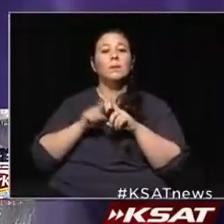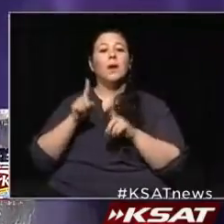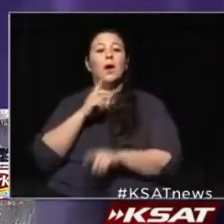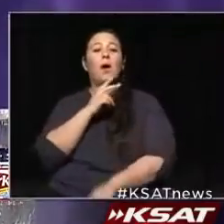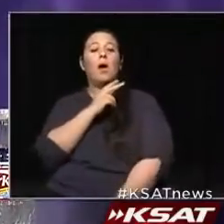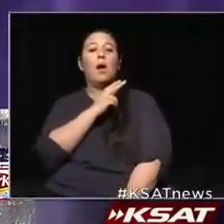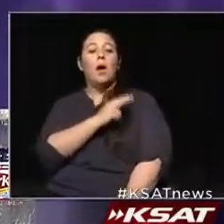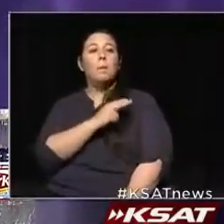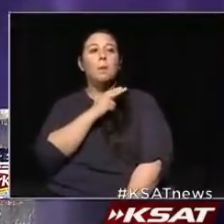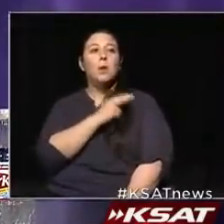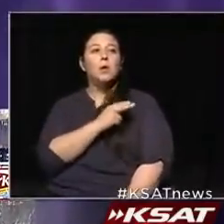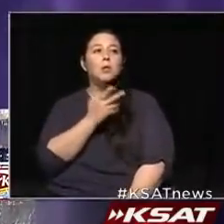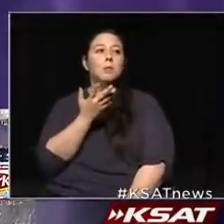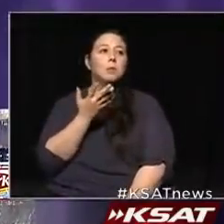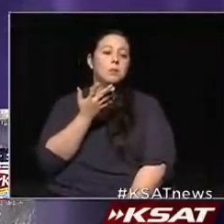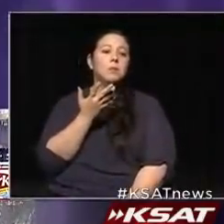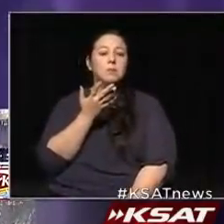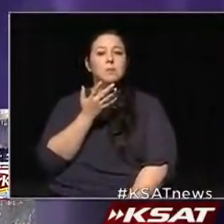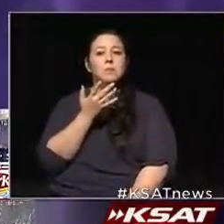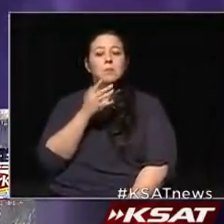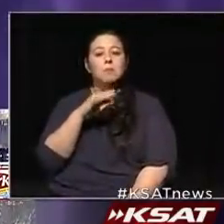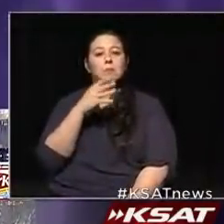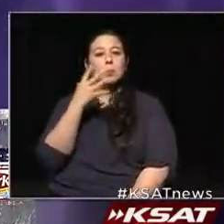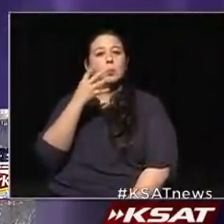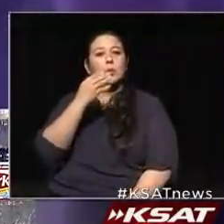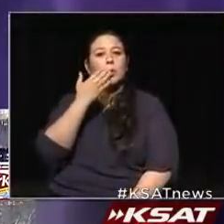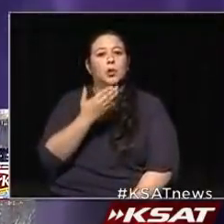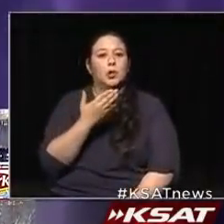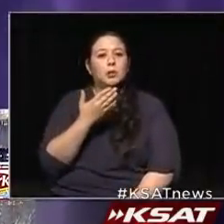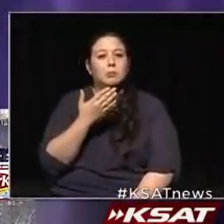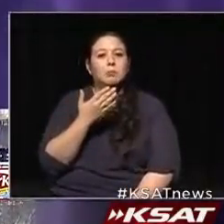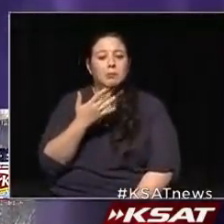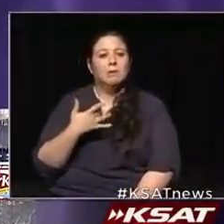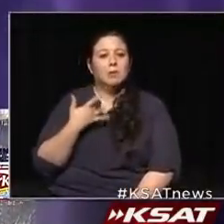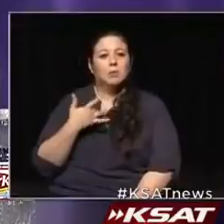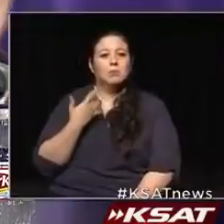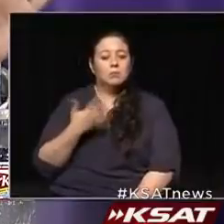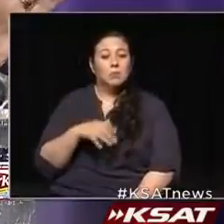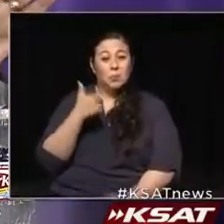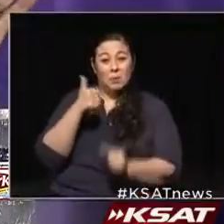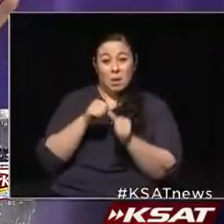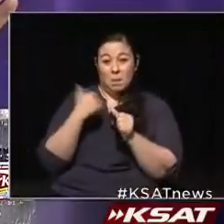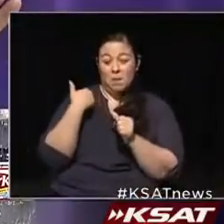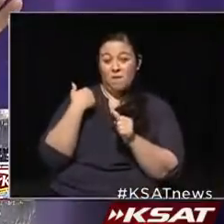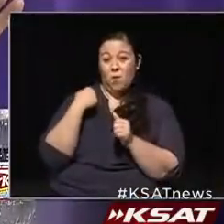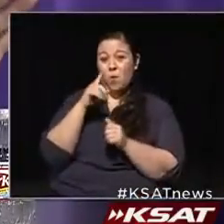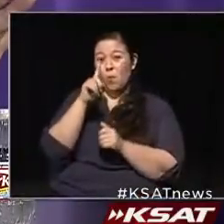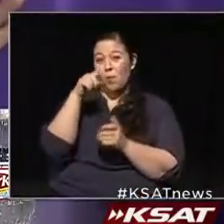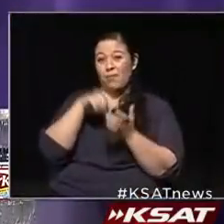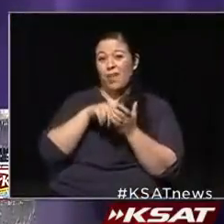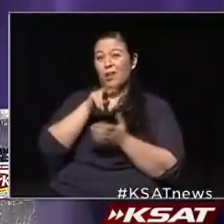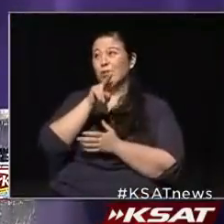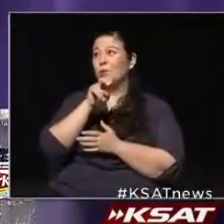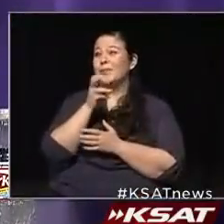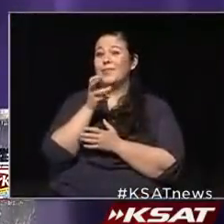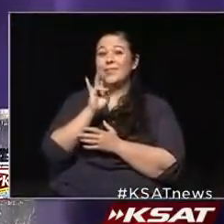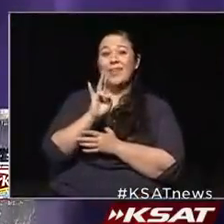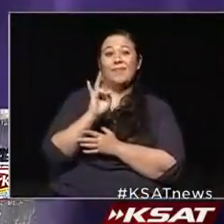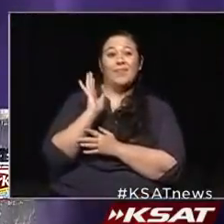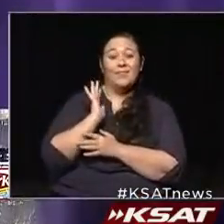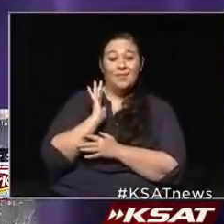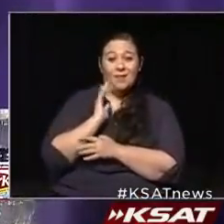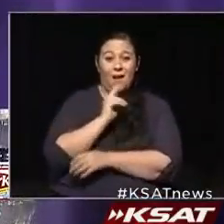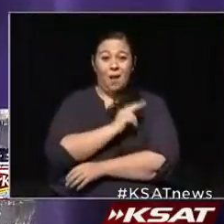hospitalization, we're still doing pretty darn good there. You remember we hit that 1,267 in the hospital.